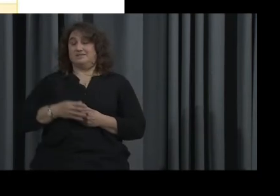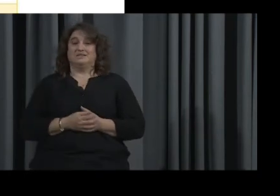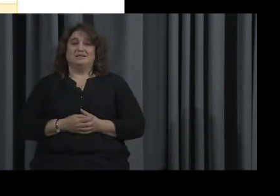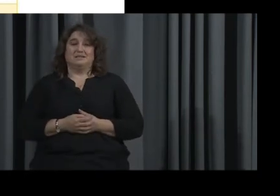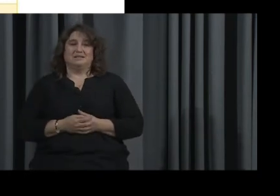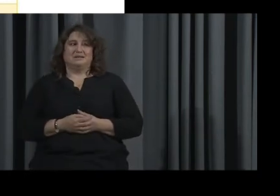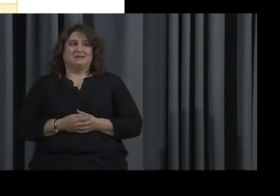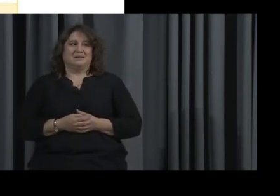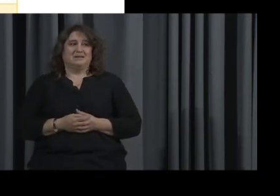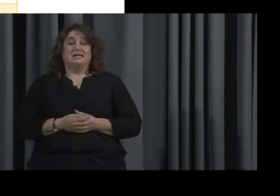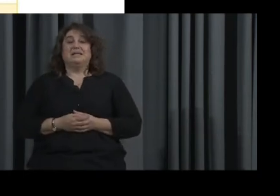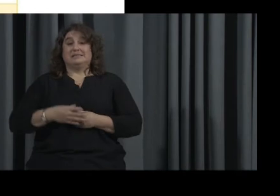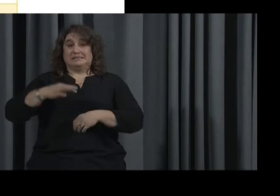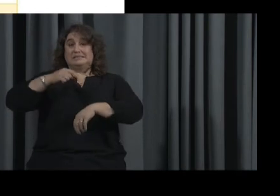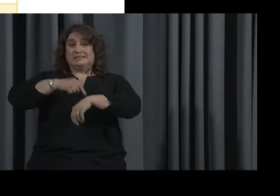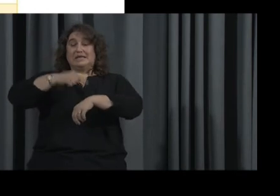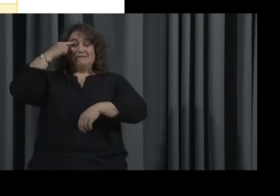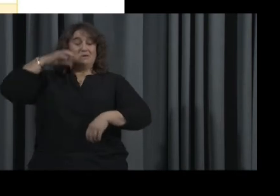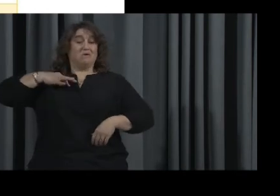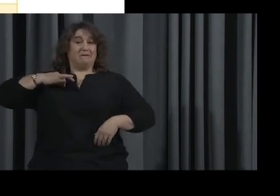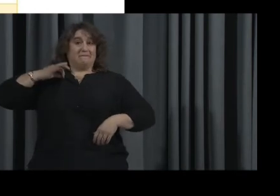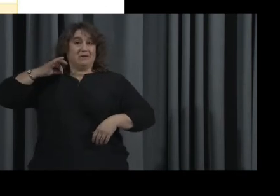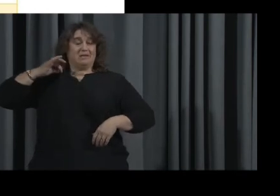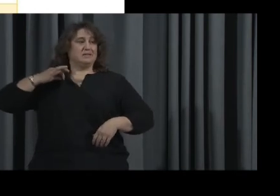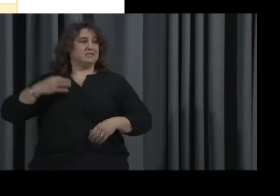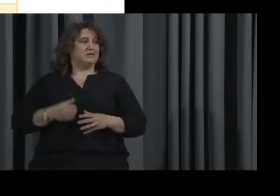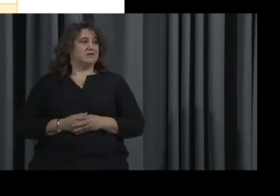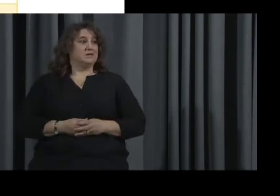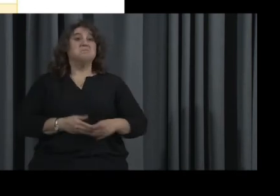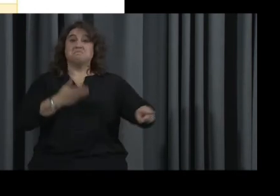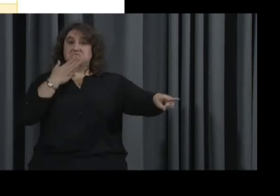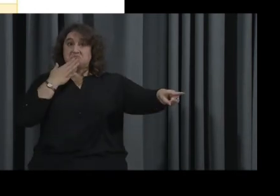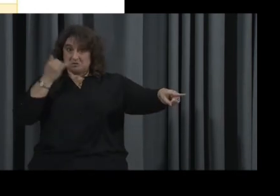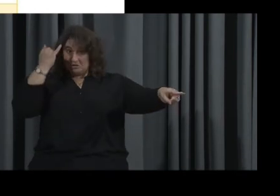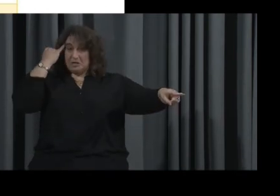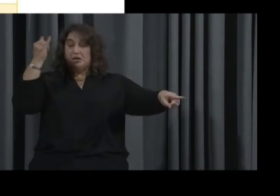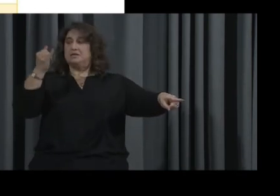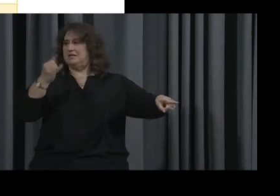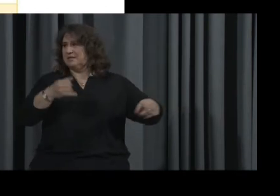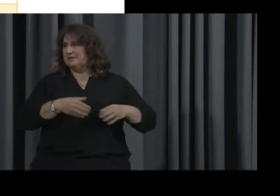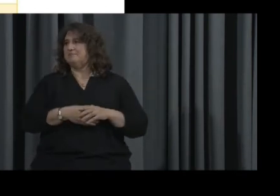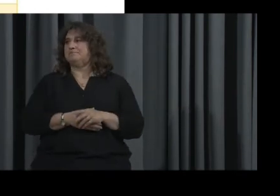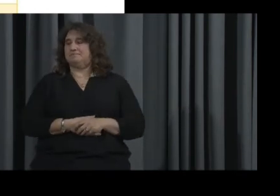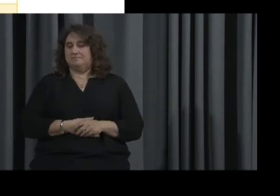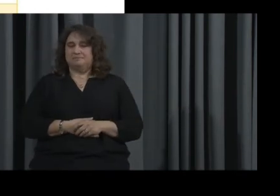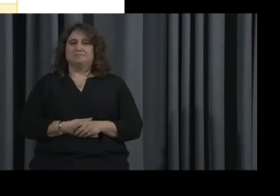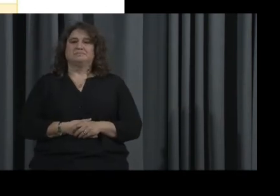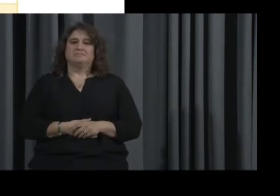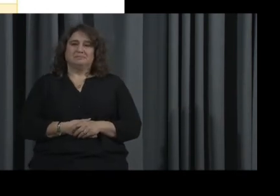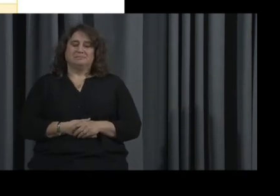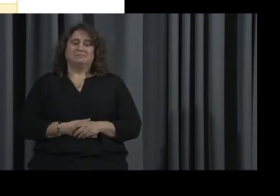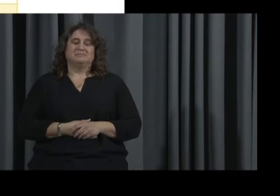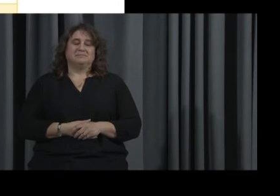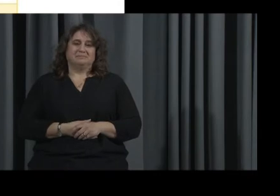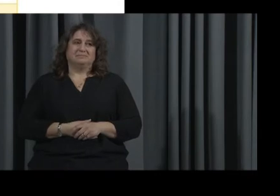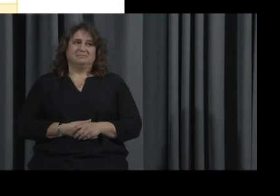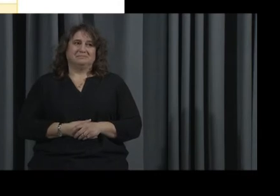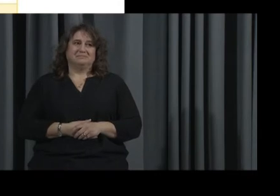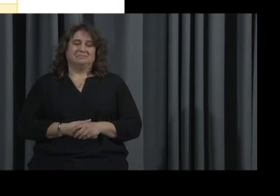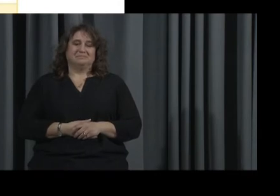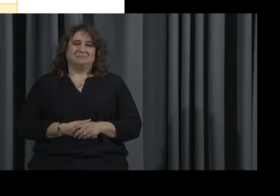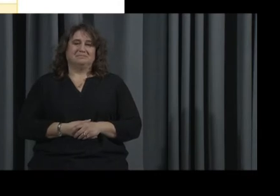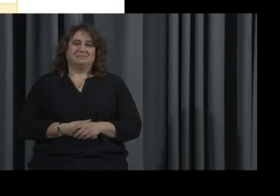Volunteering. Having time to volunteer. Yeah. That's a good one. That's a good one. That's one. Good.